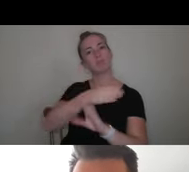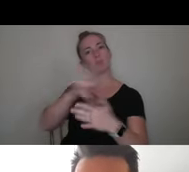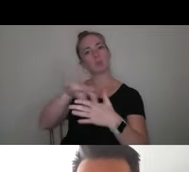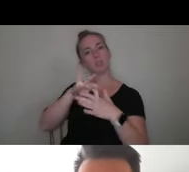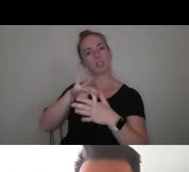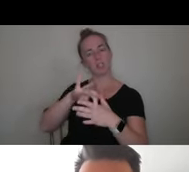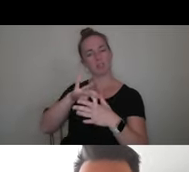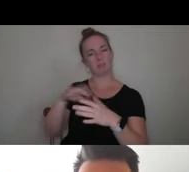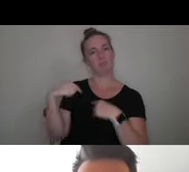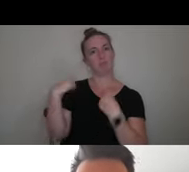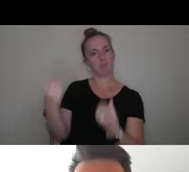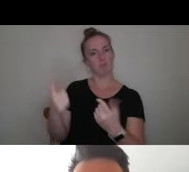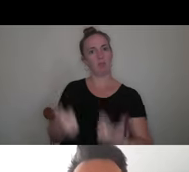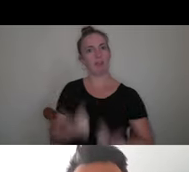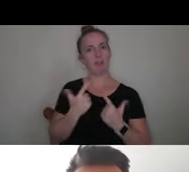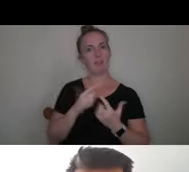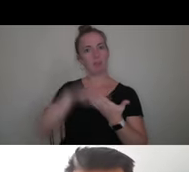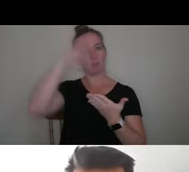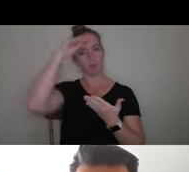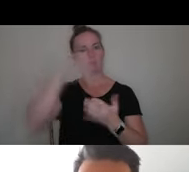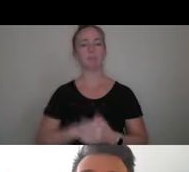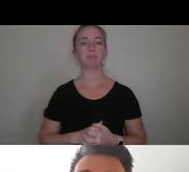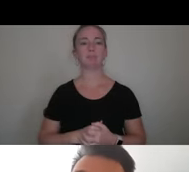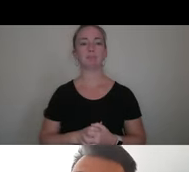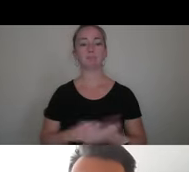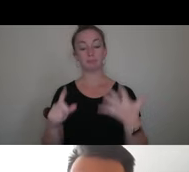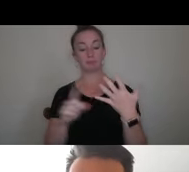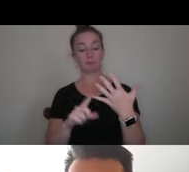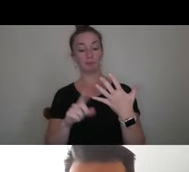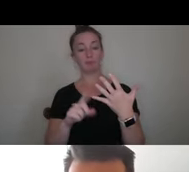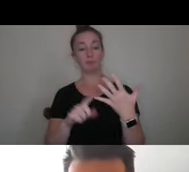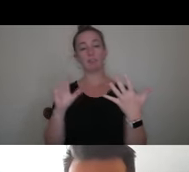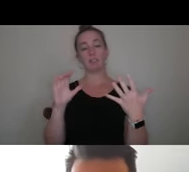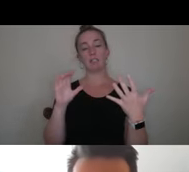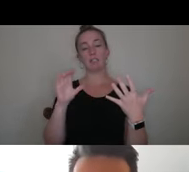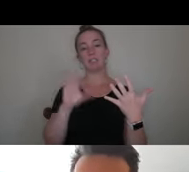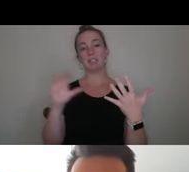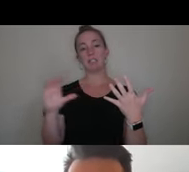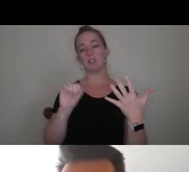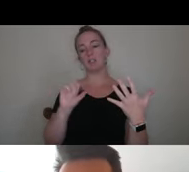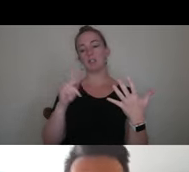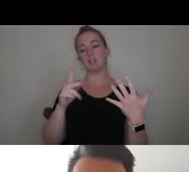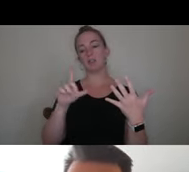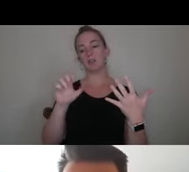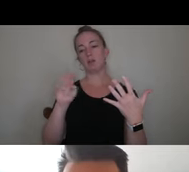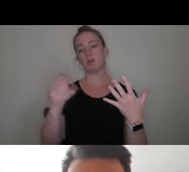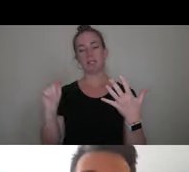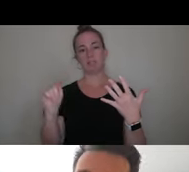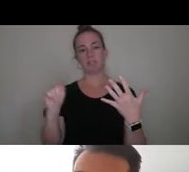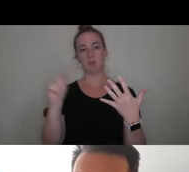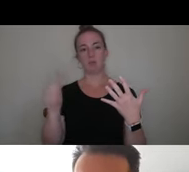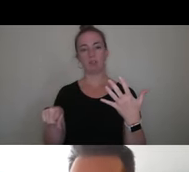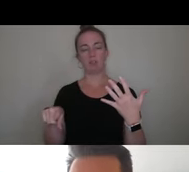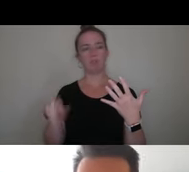past couple years. The final piece is Center's supplemental question, which is, in brief,